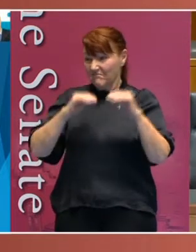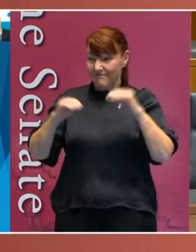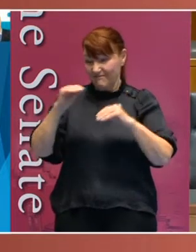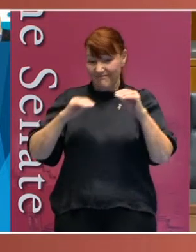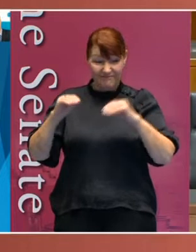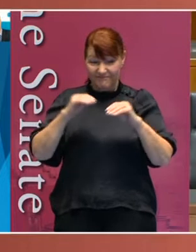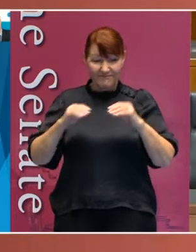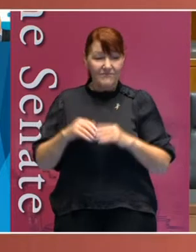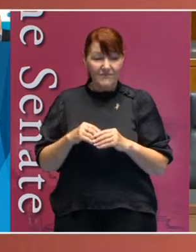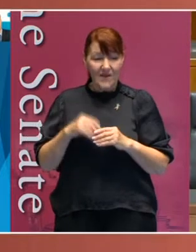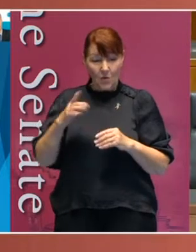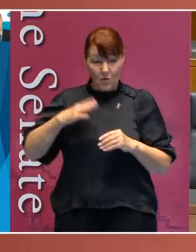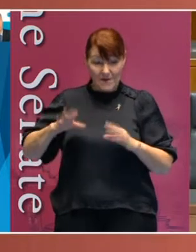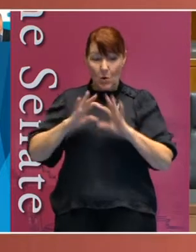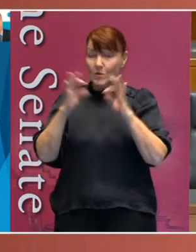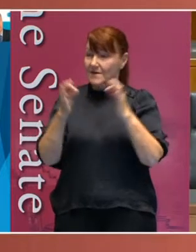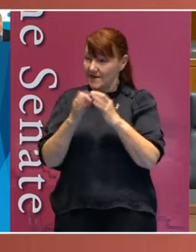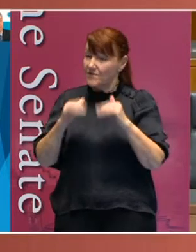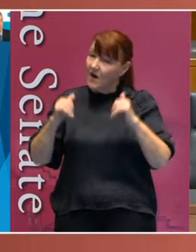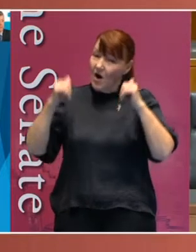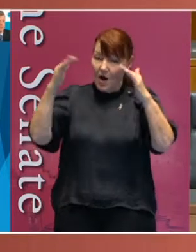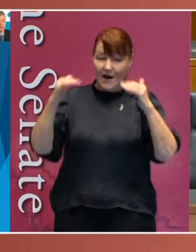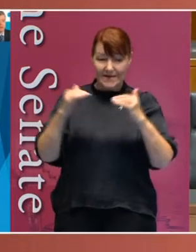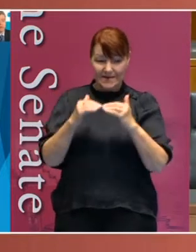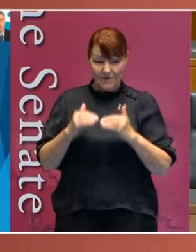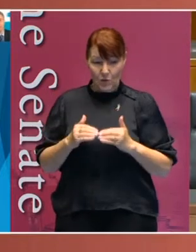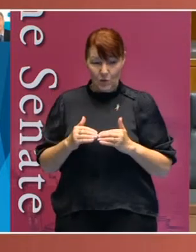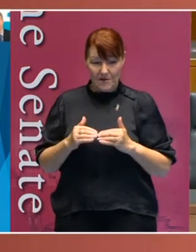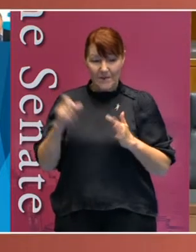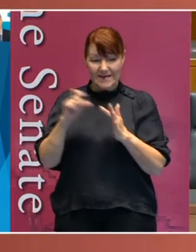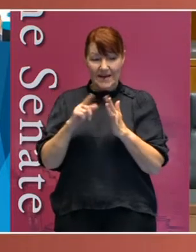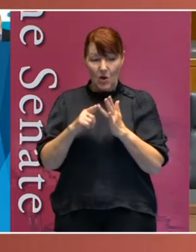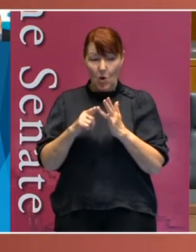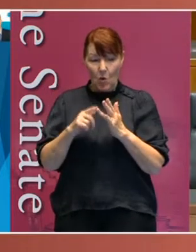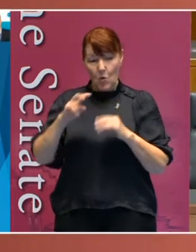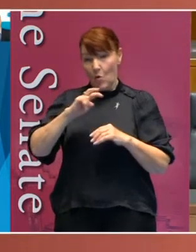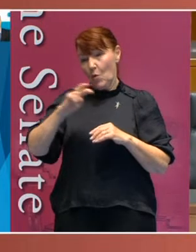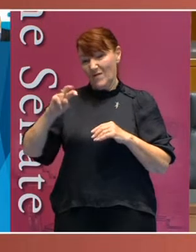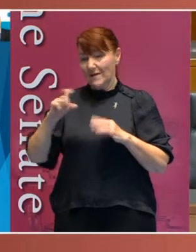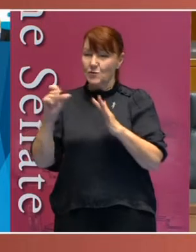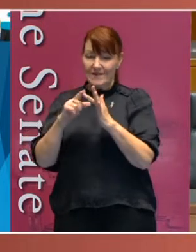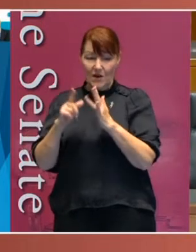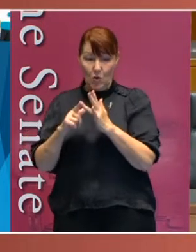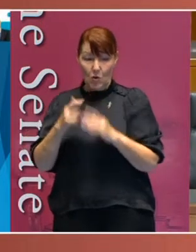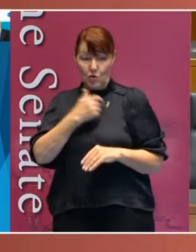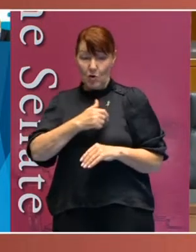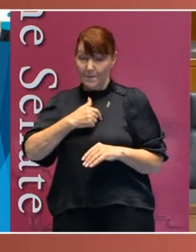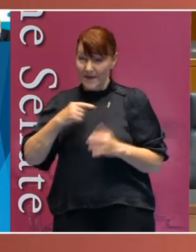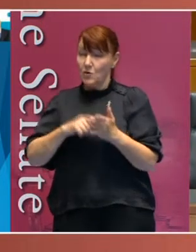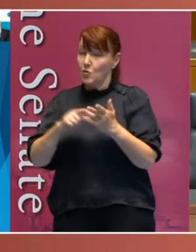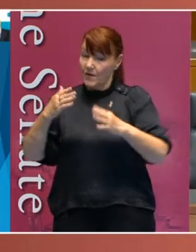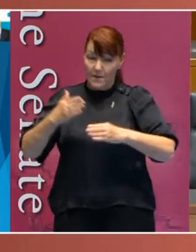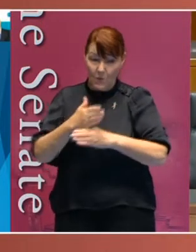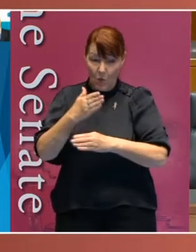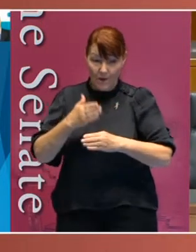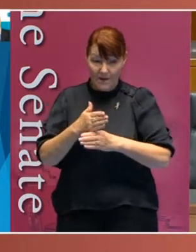which requires organisations at their highest levels of being their CEO or equivalent. to commit to the employment of people